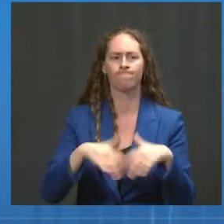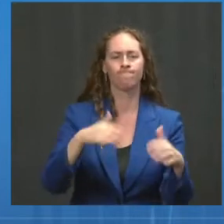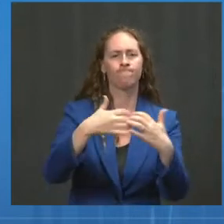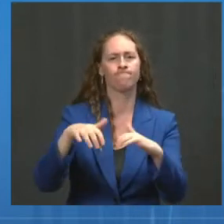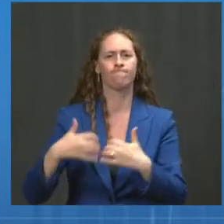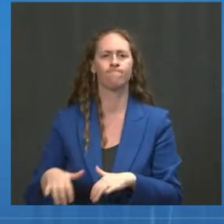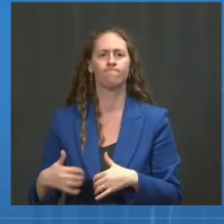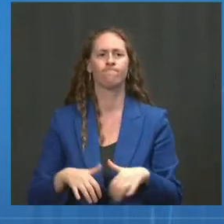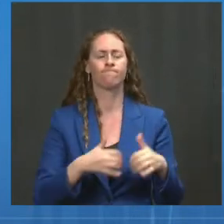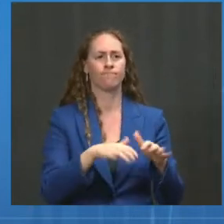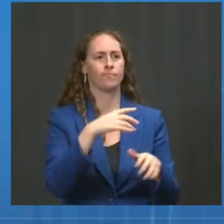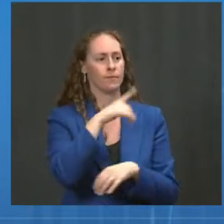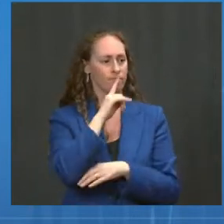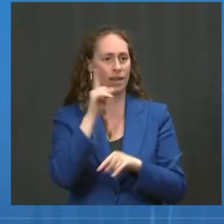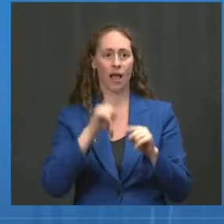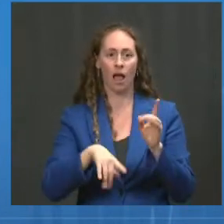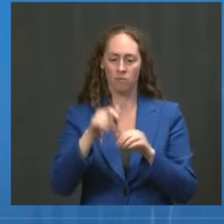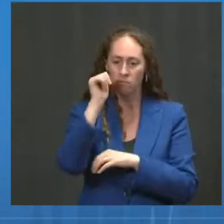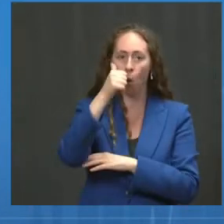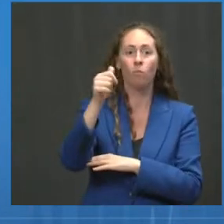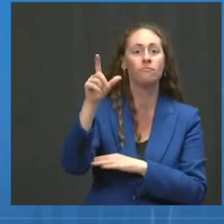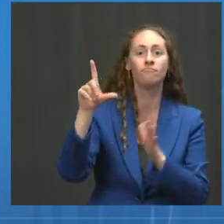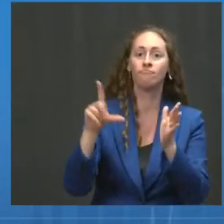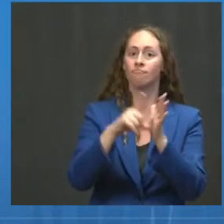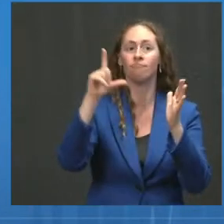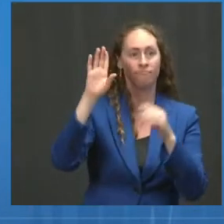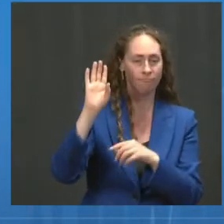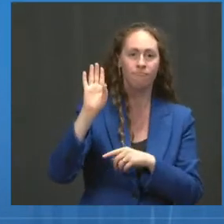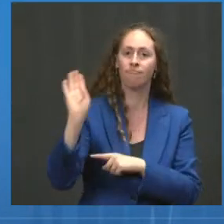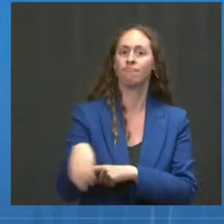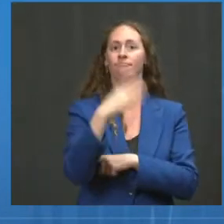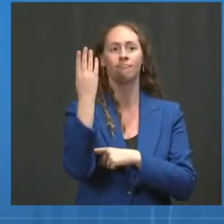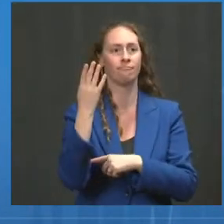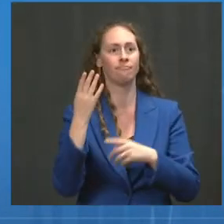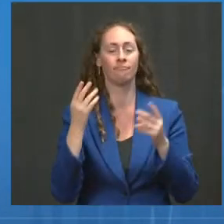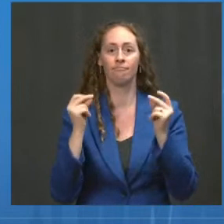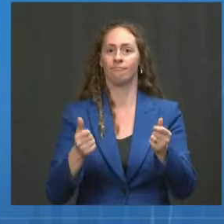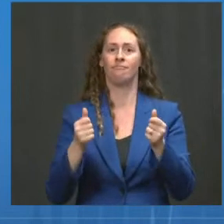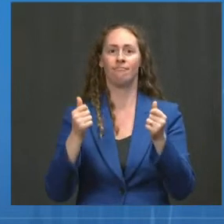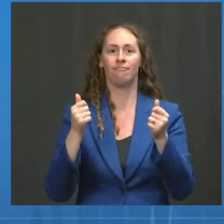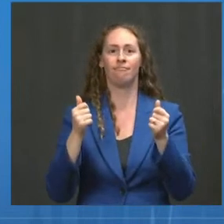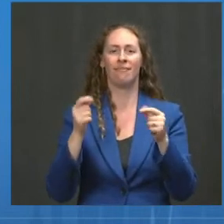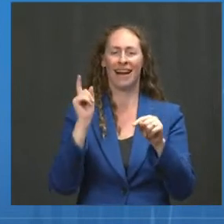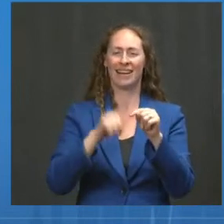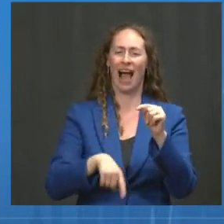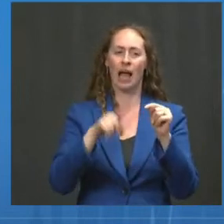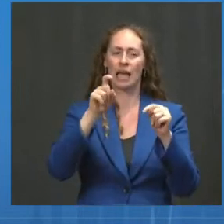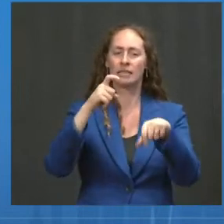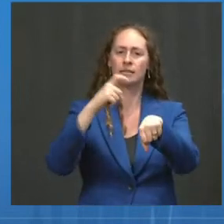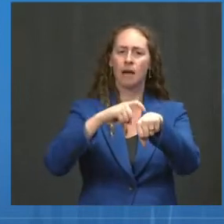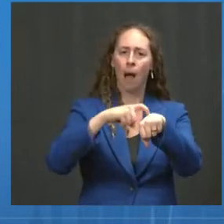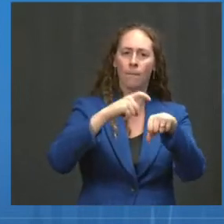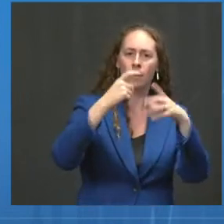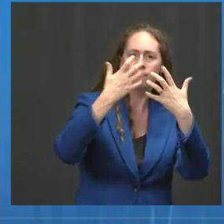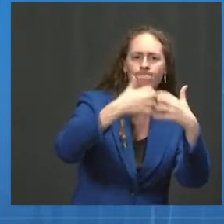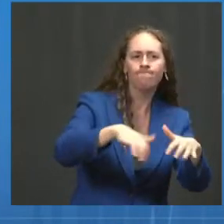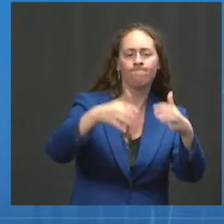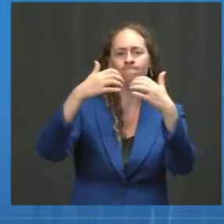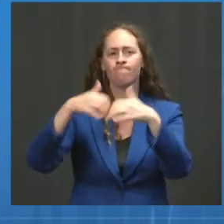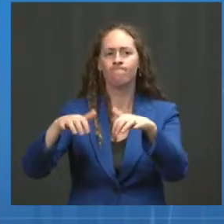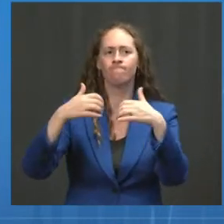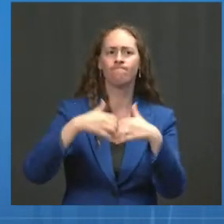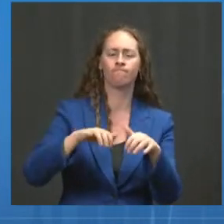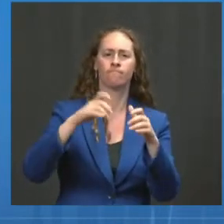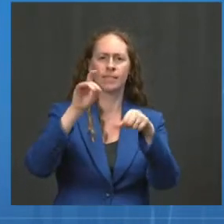effort with the flip of a switch. We have to lay the groundwork. We've got to make sure people understand this, that we communicate often about it, so